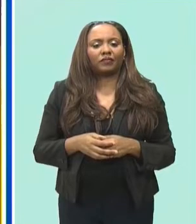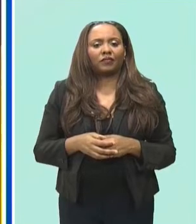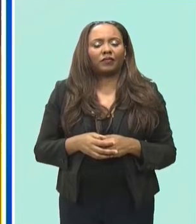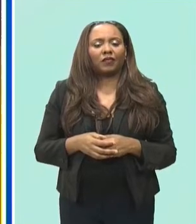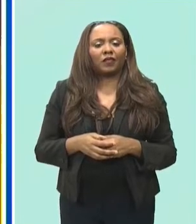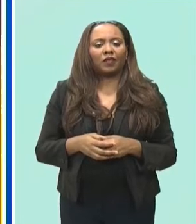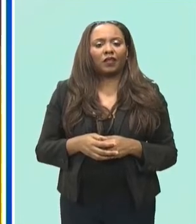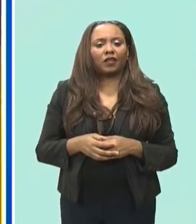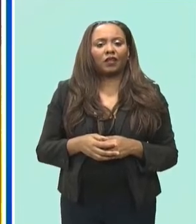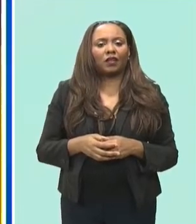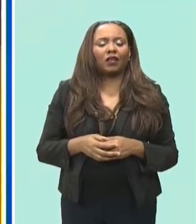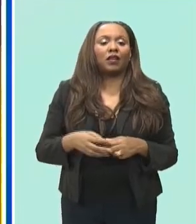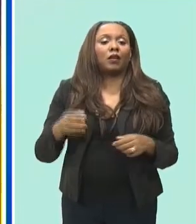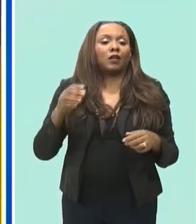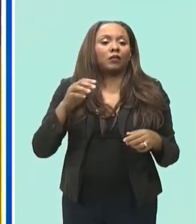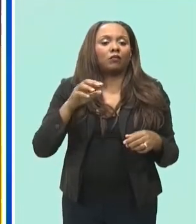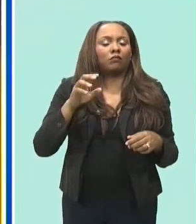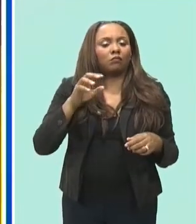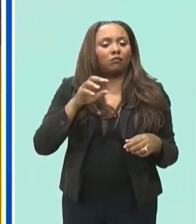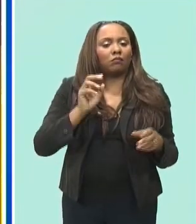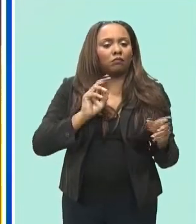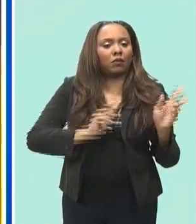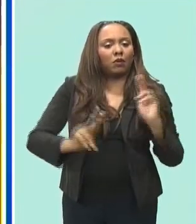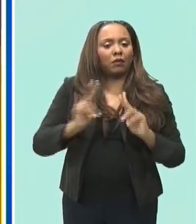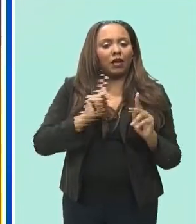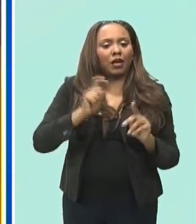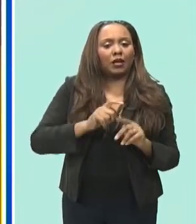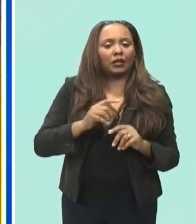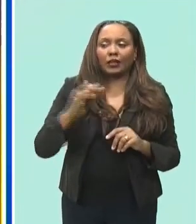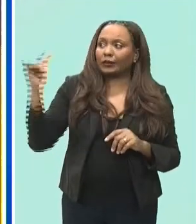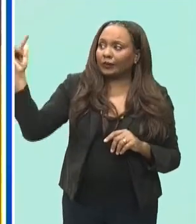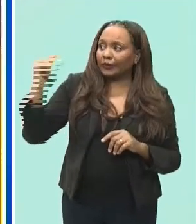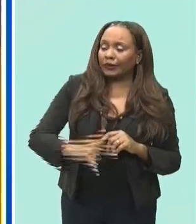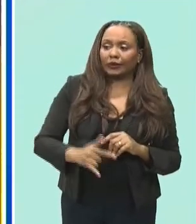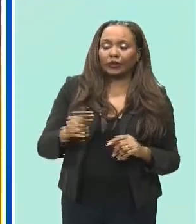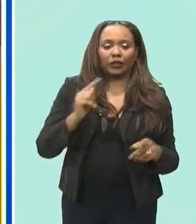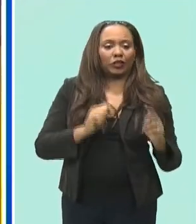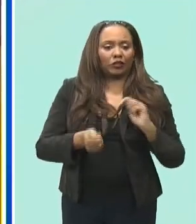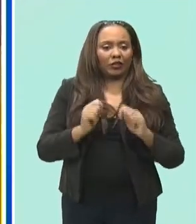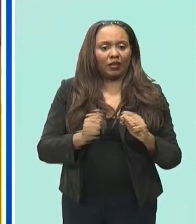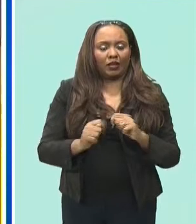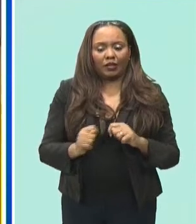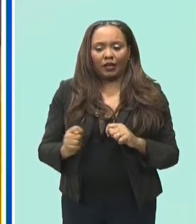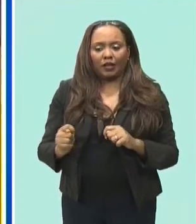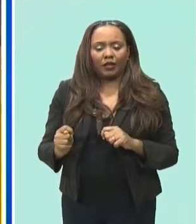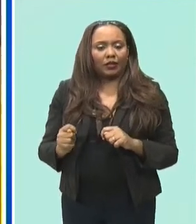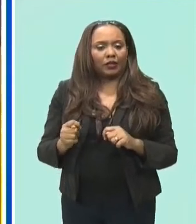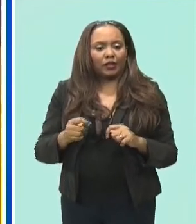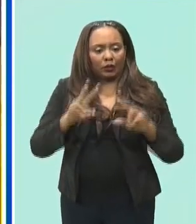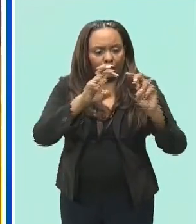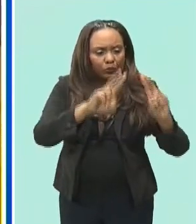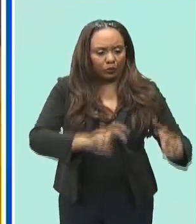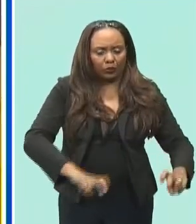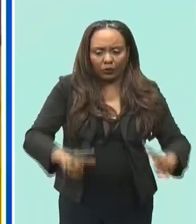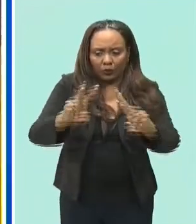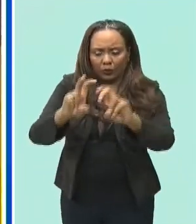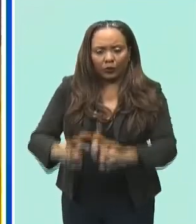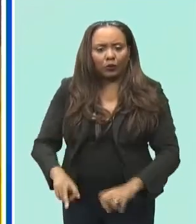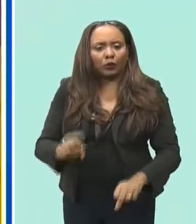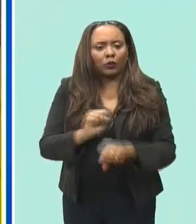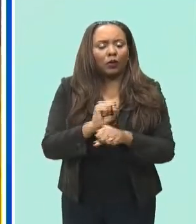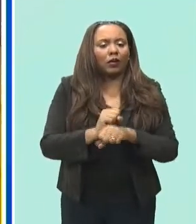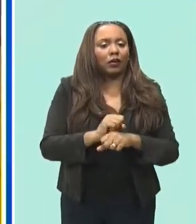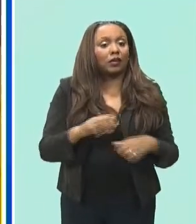personnel from training to do the quality assessment on the the work itself and that was a challenge given